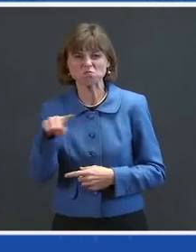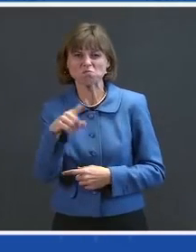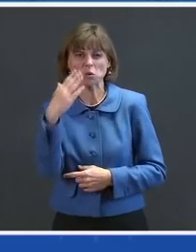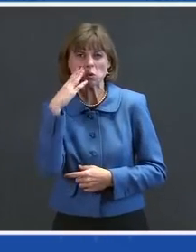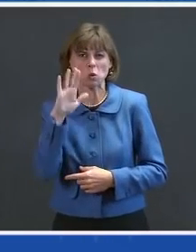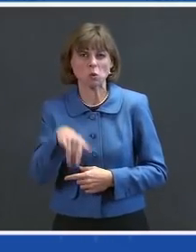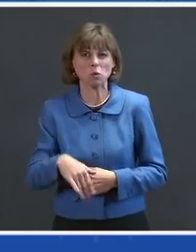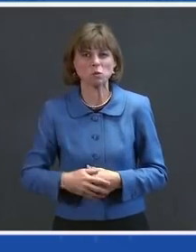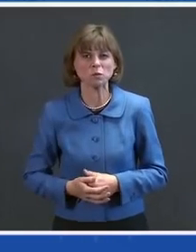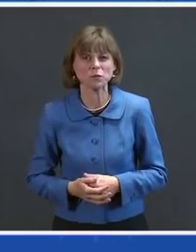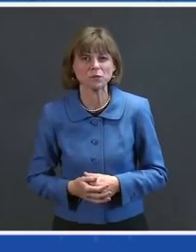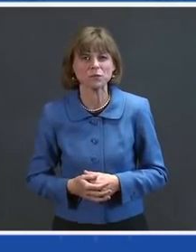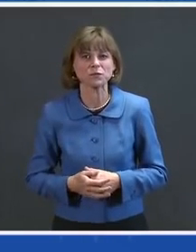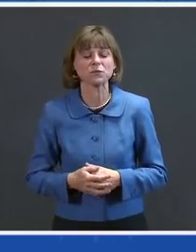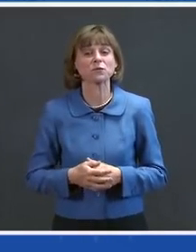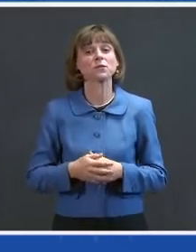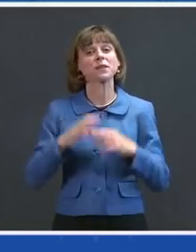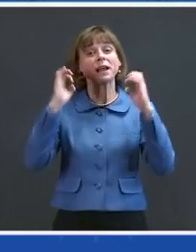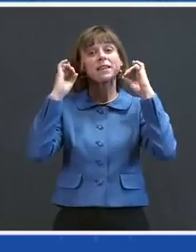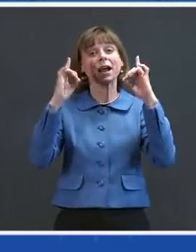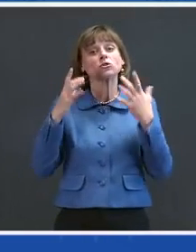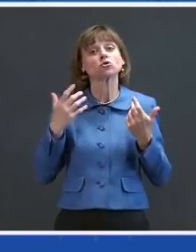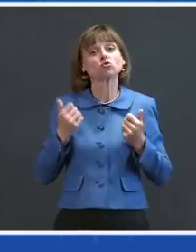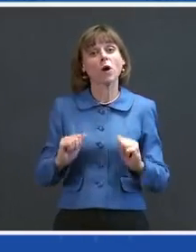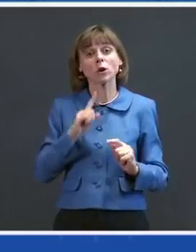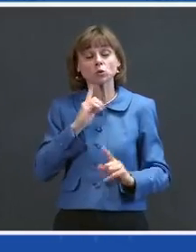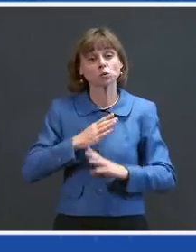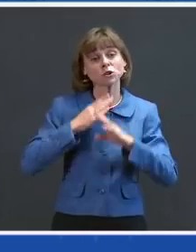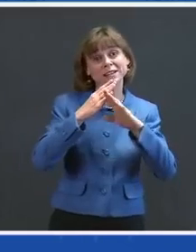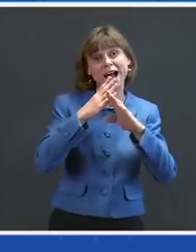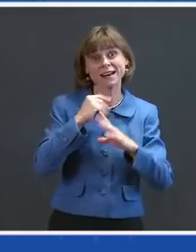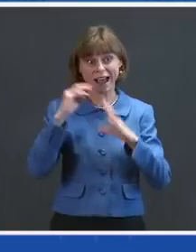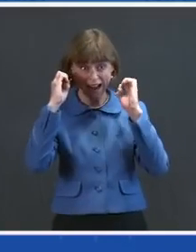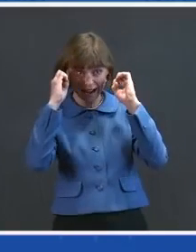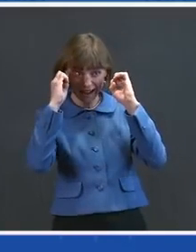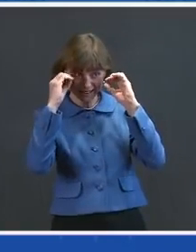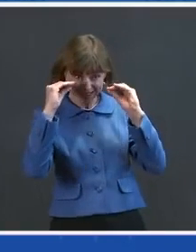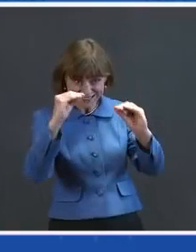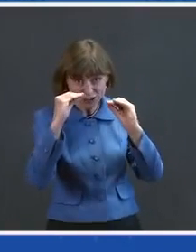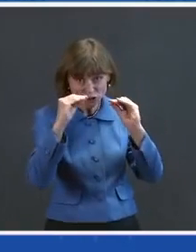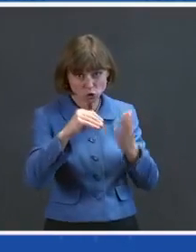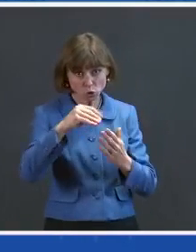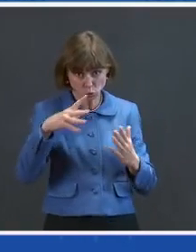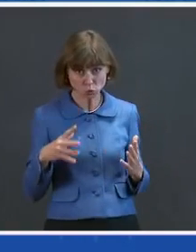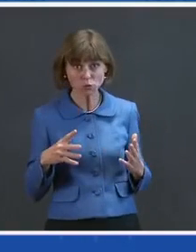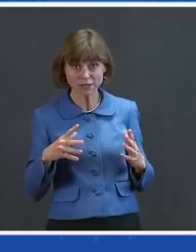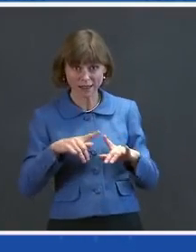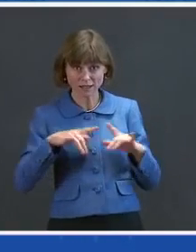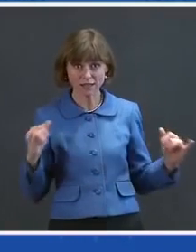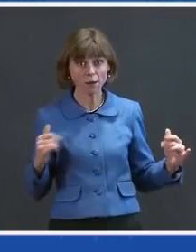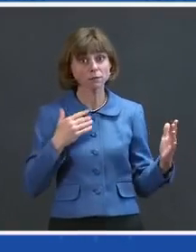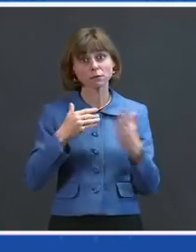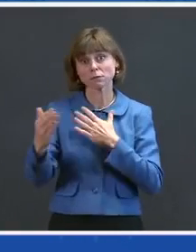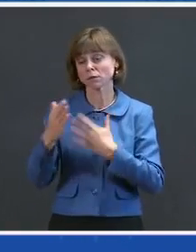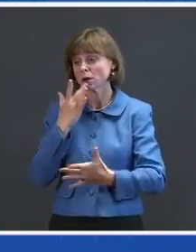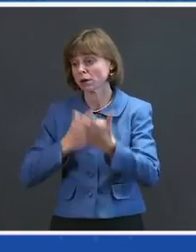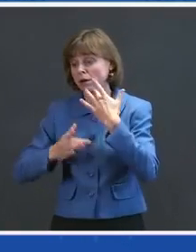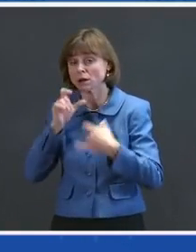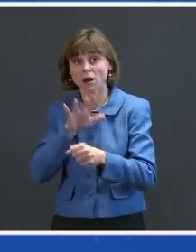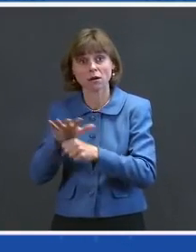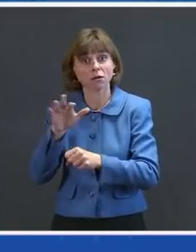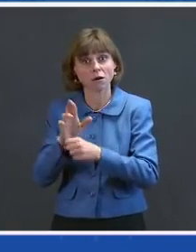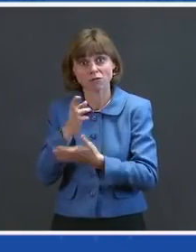protect and educate our students, despite the lack of resources, as districts face budget crises that risk education